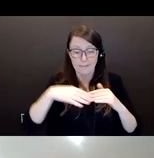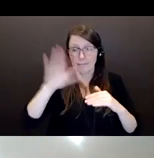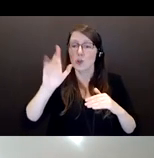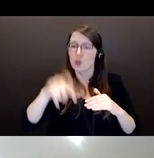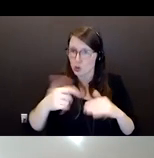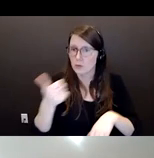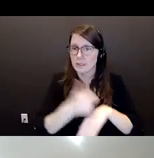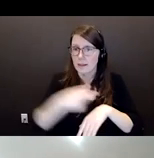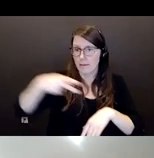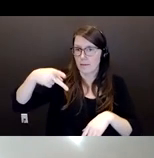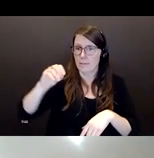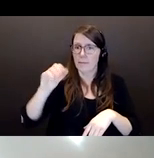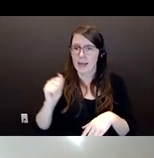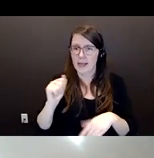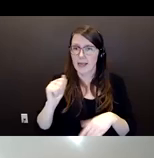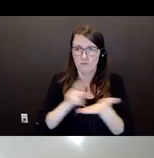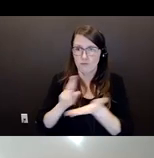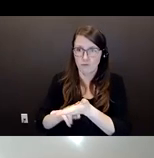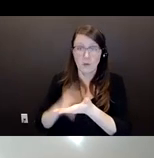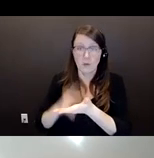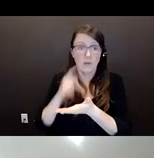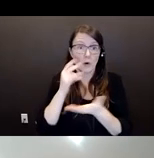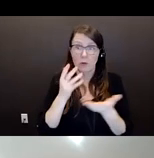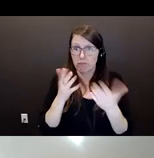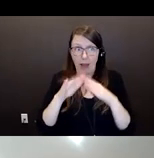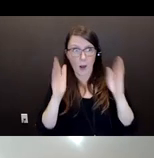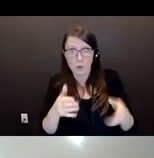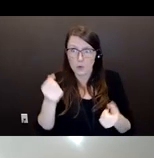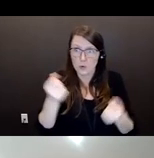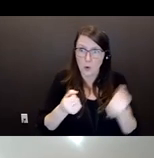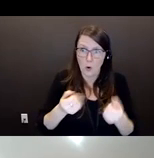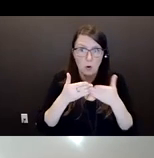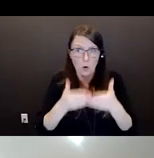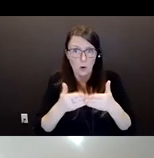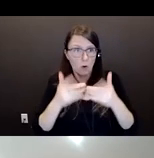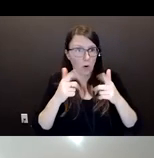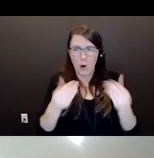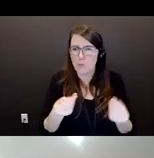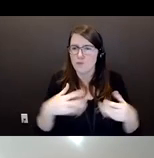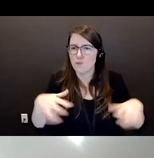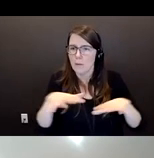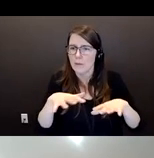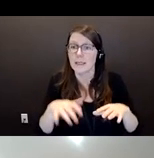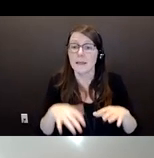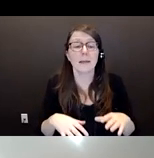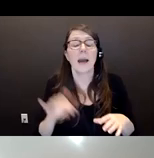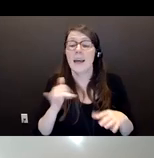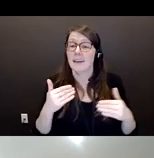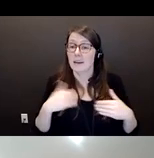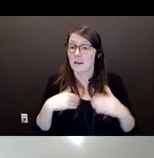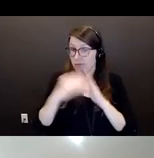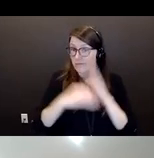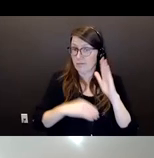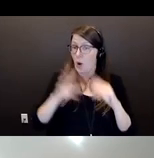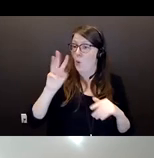continuing power of attorney for property and have a last will and testament. But just because you have it doesn't mean that